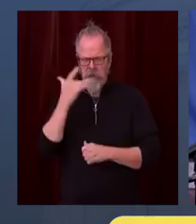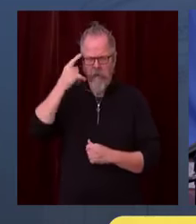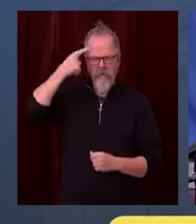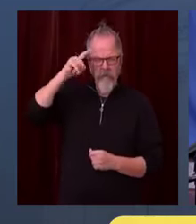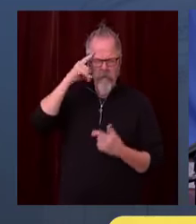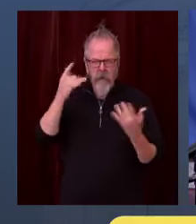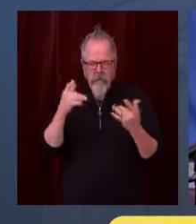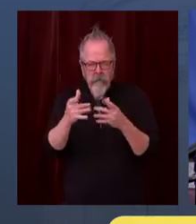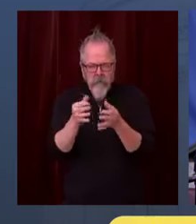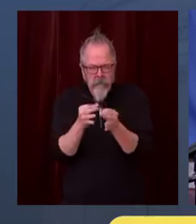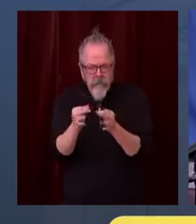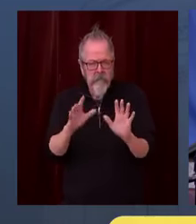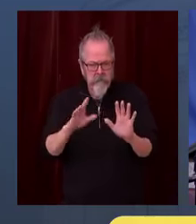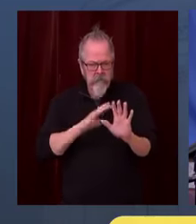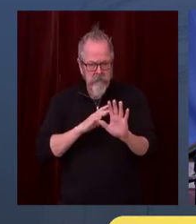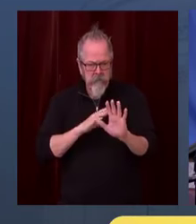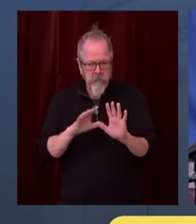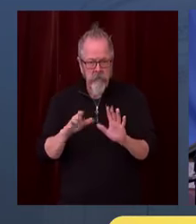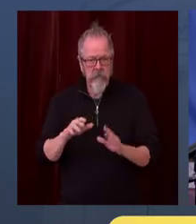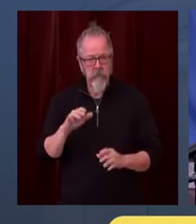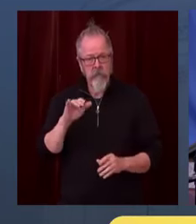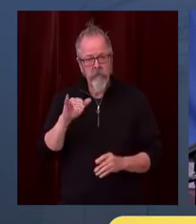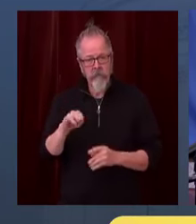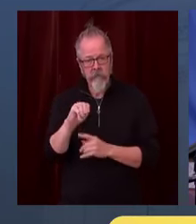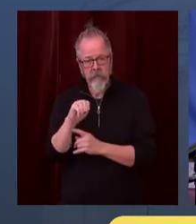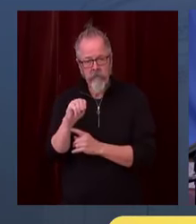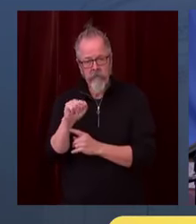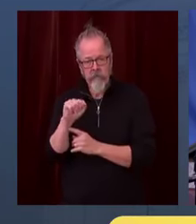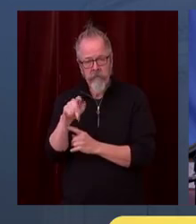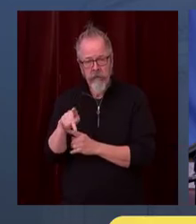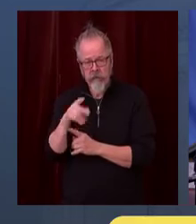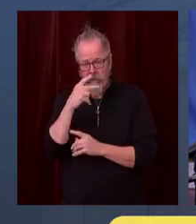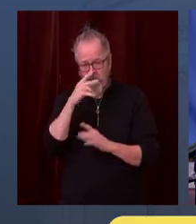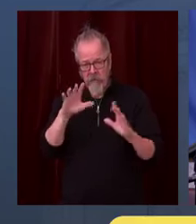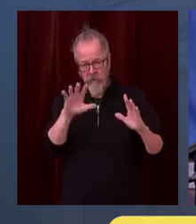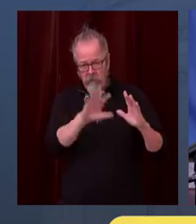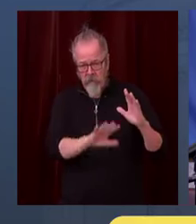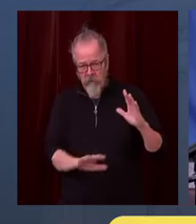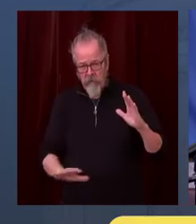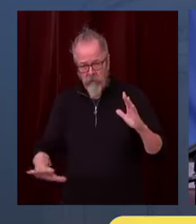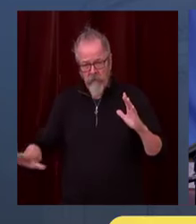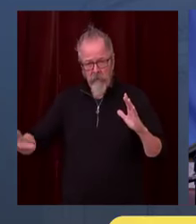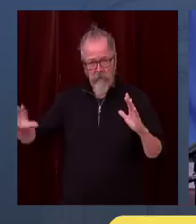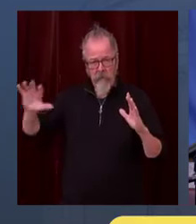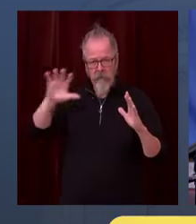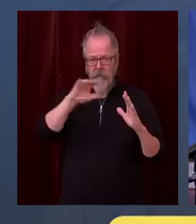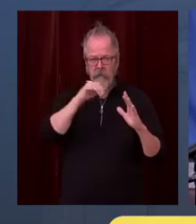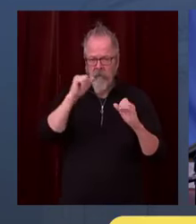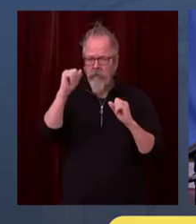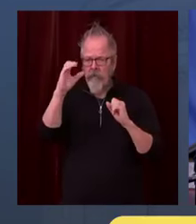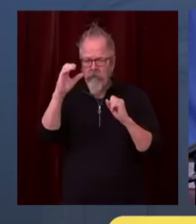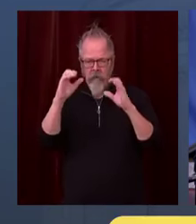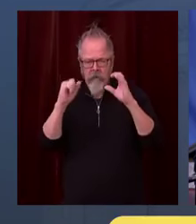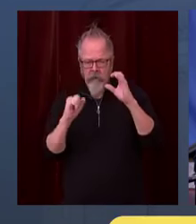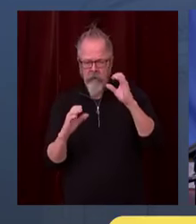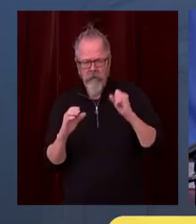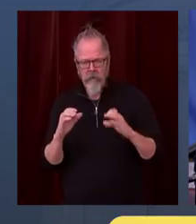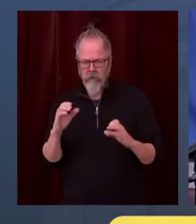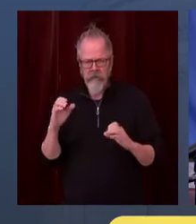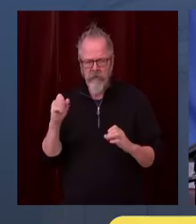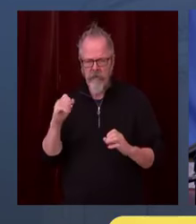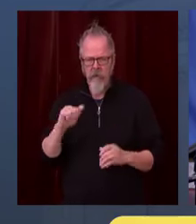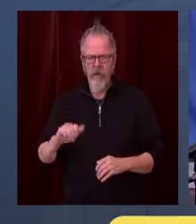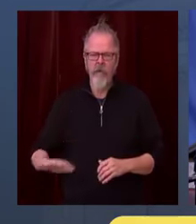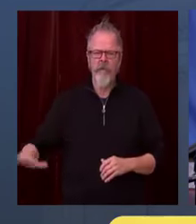state and the nation, and because of the situation we are heading into the winter months. In March, we were heading